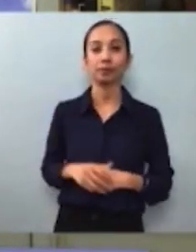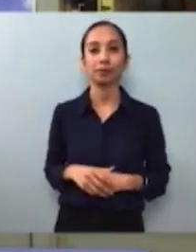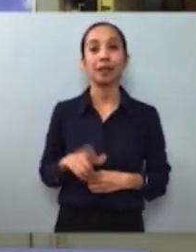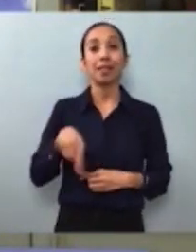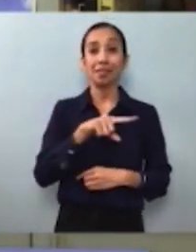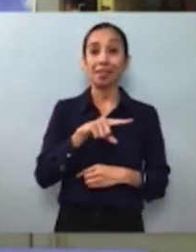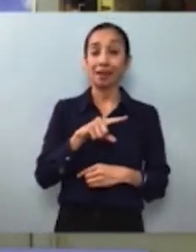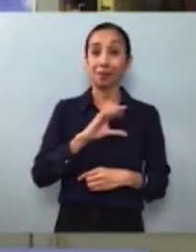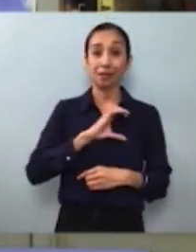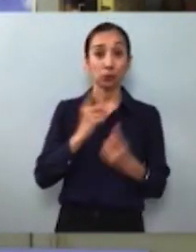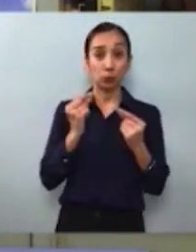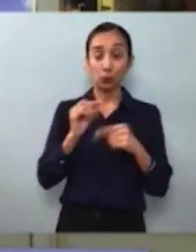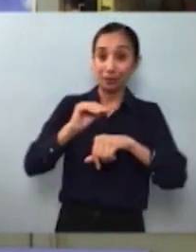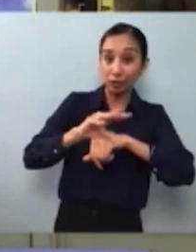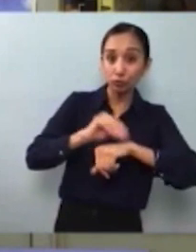on campus.